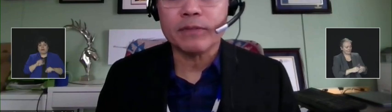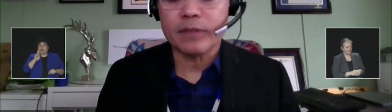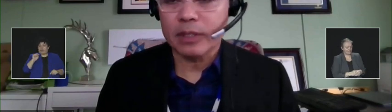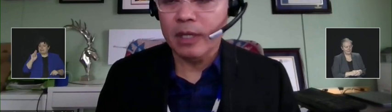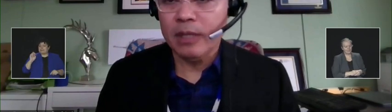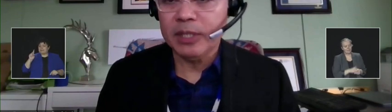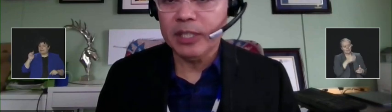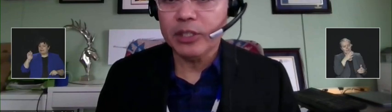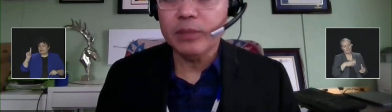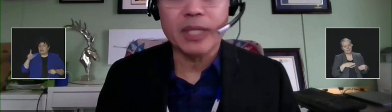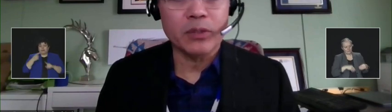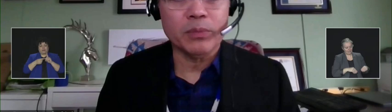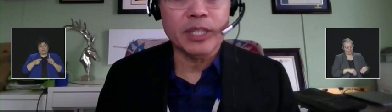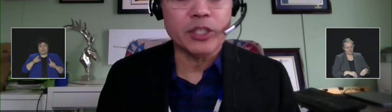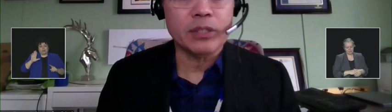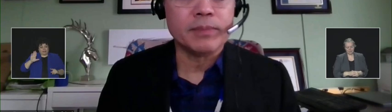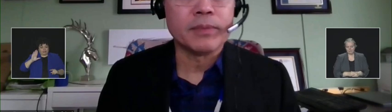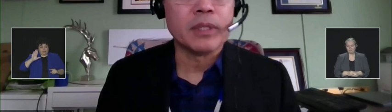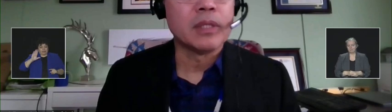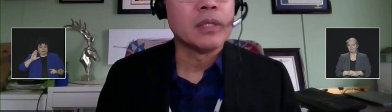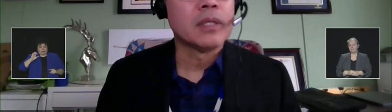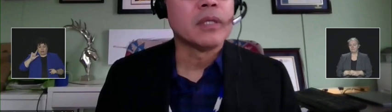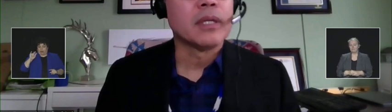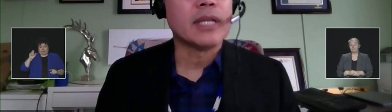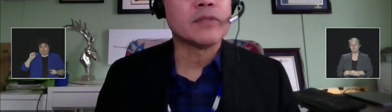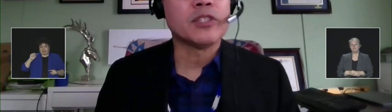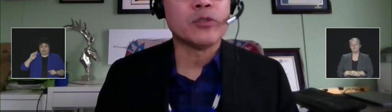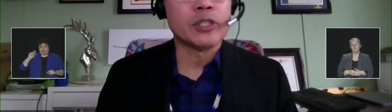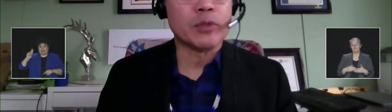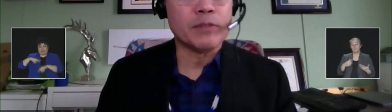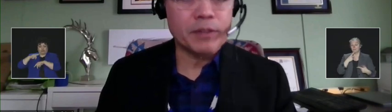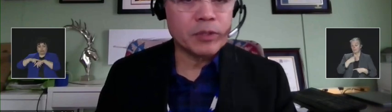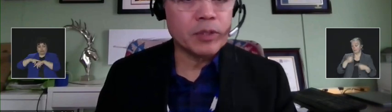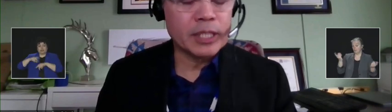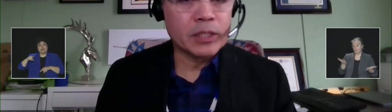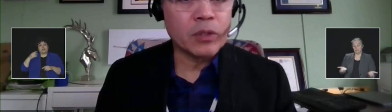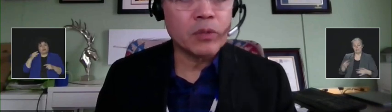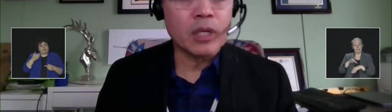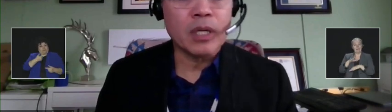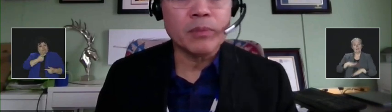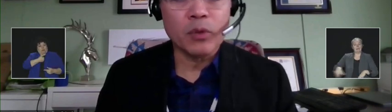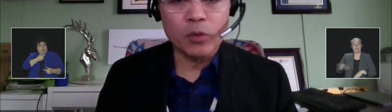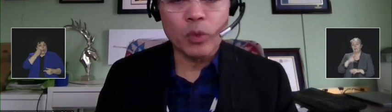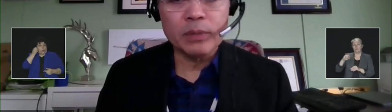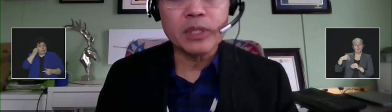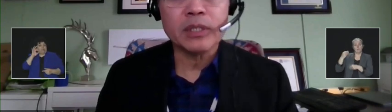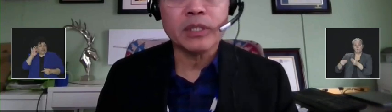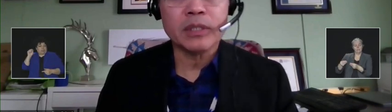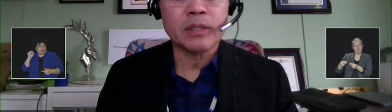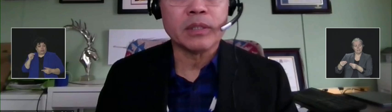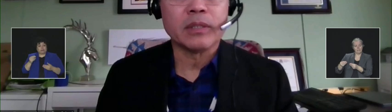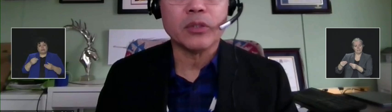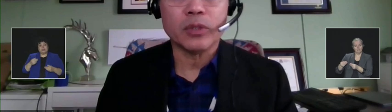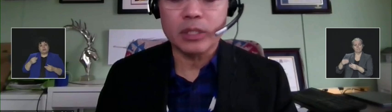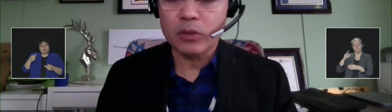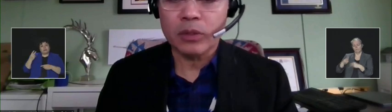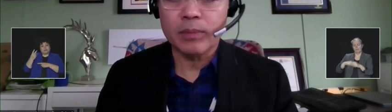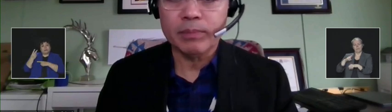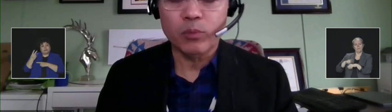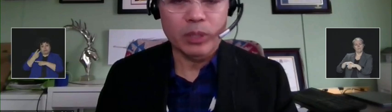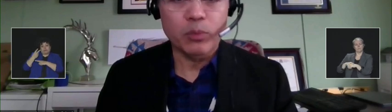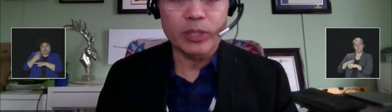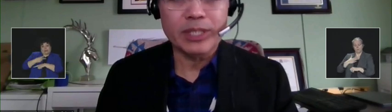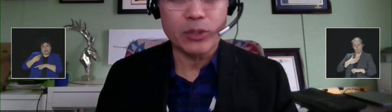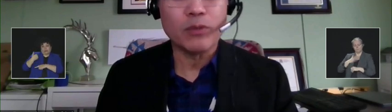territory of Tla'aman Nation, my home nation. As of January 25th, two days ago, over 1 million doses,